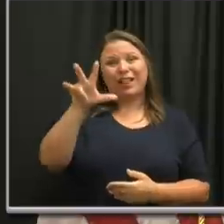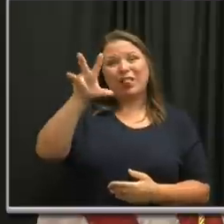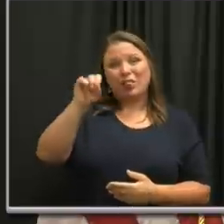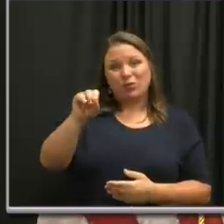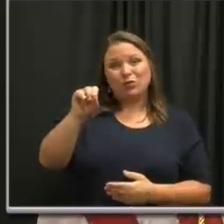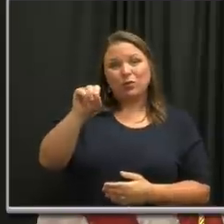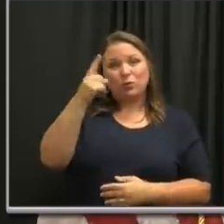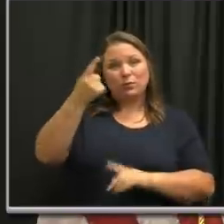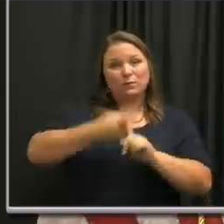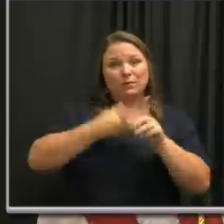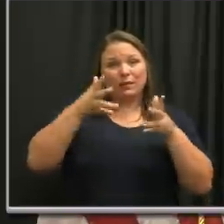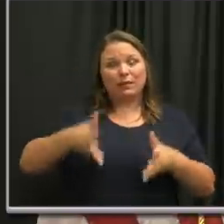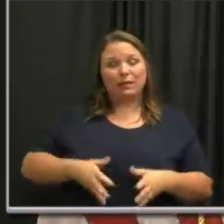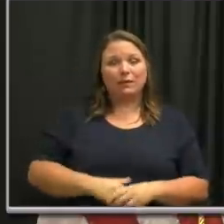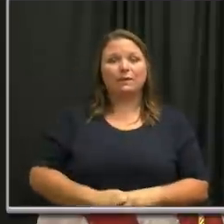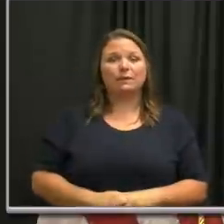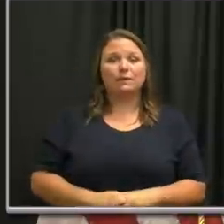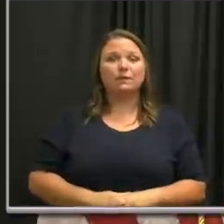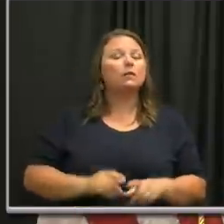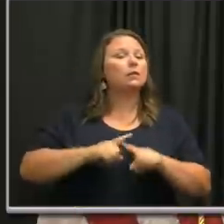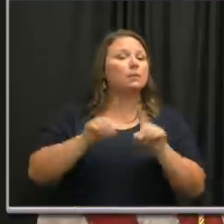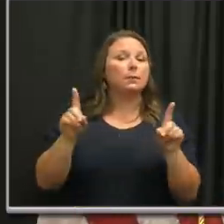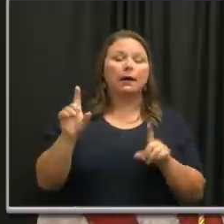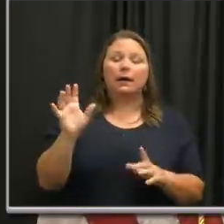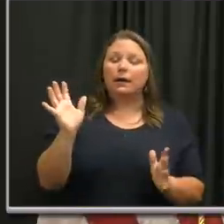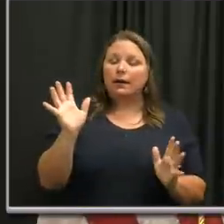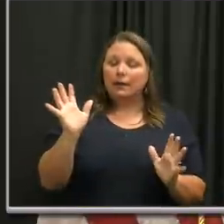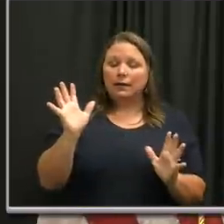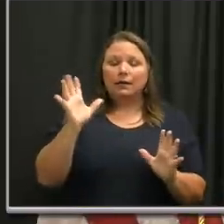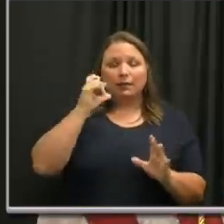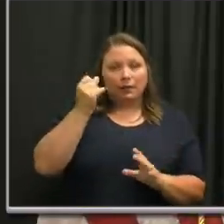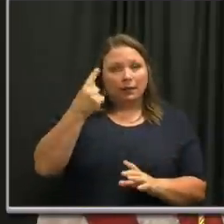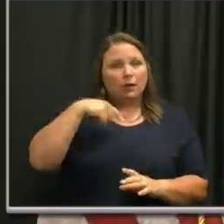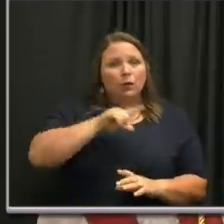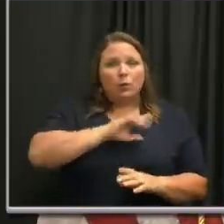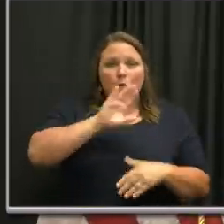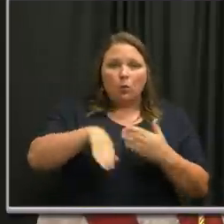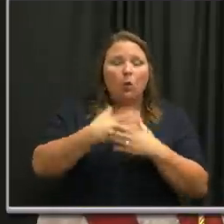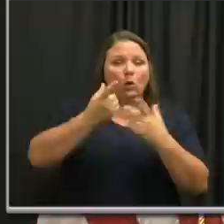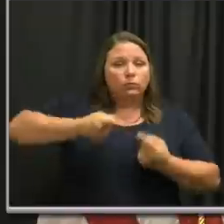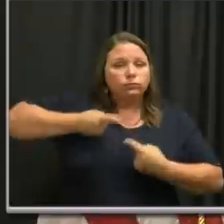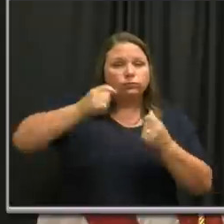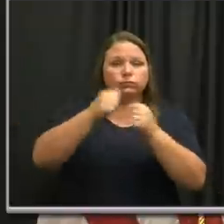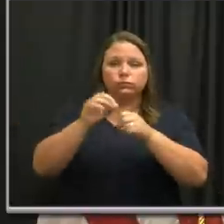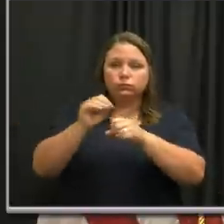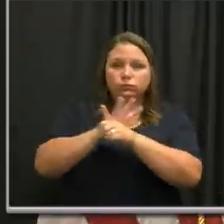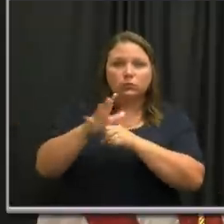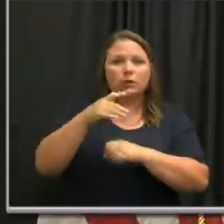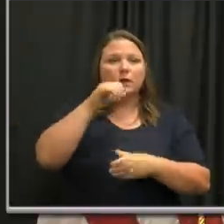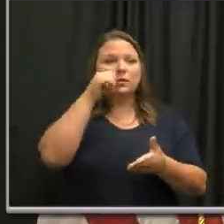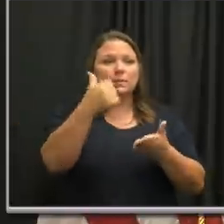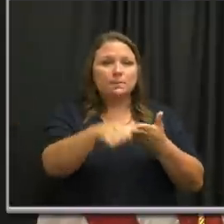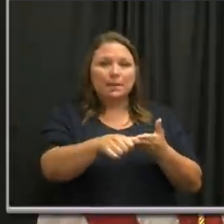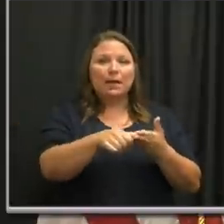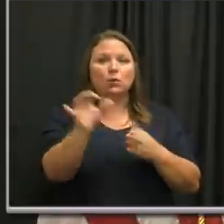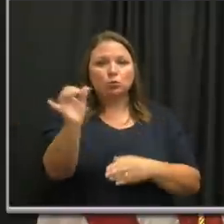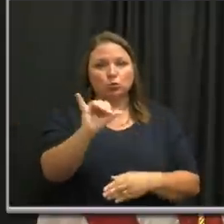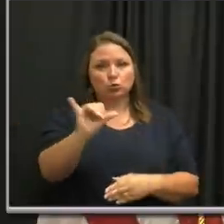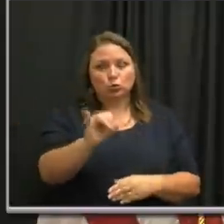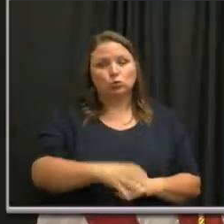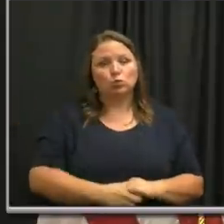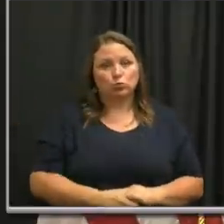But just like we're all experiencing some issues with COVID, the post office is also.